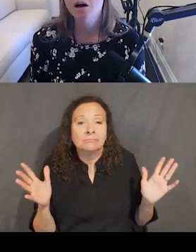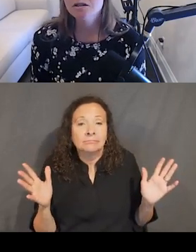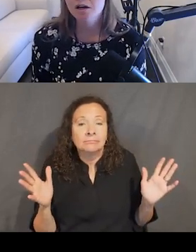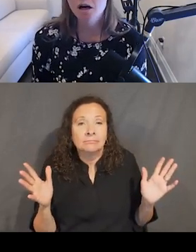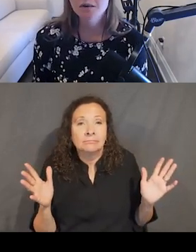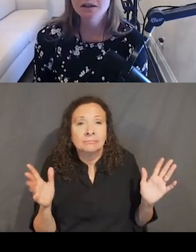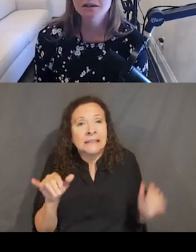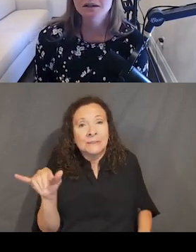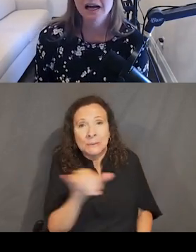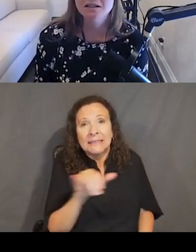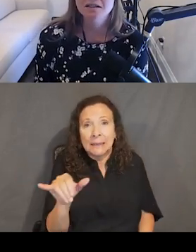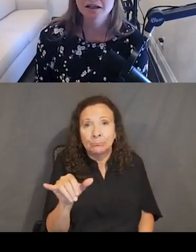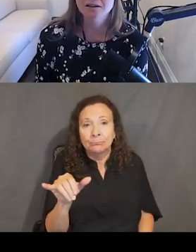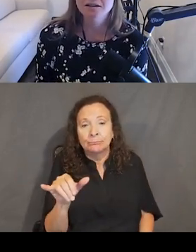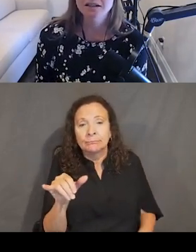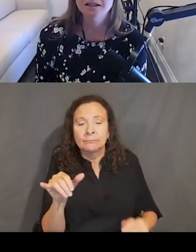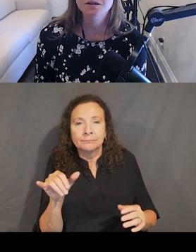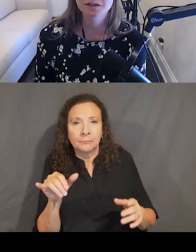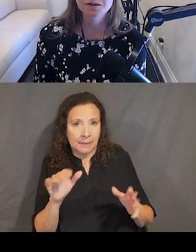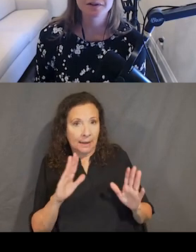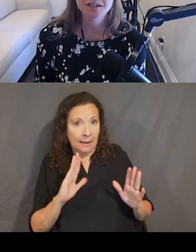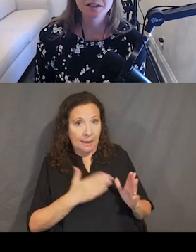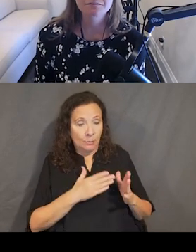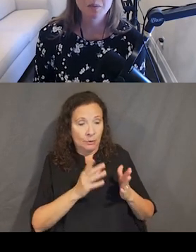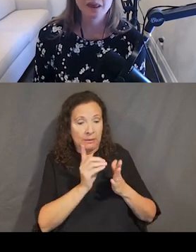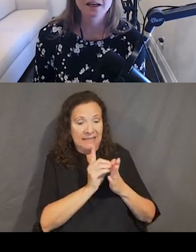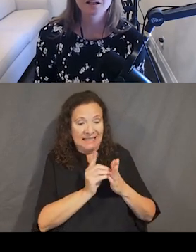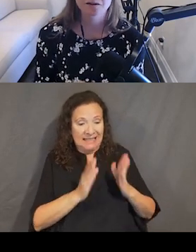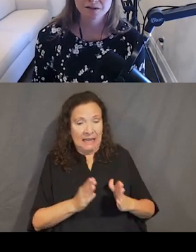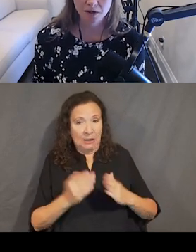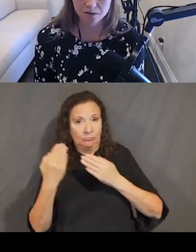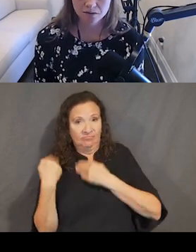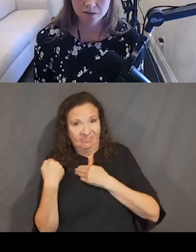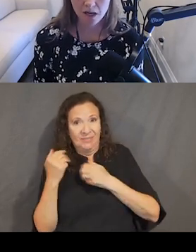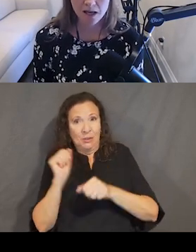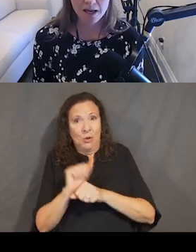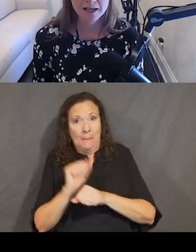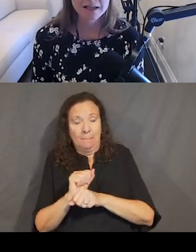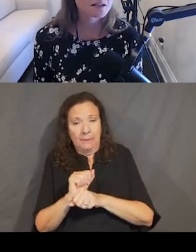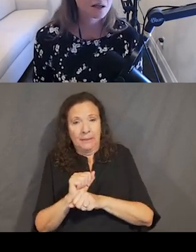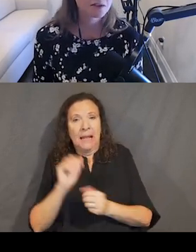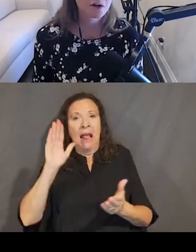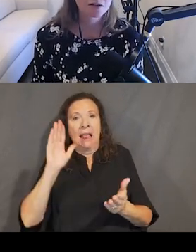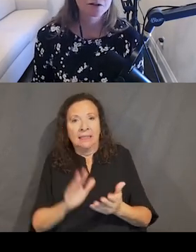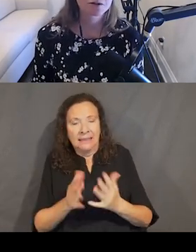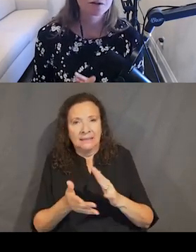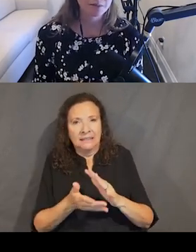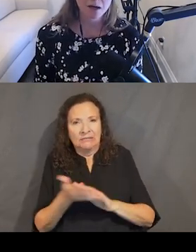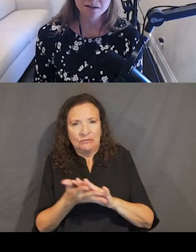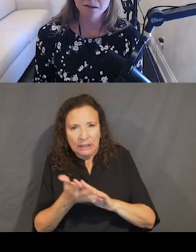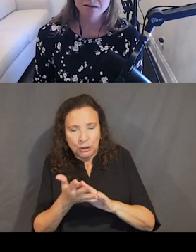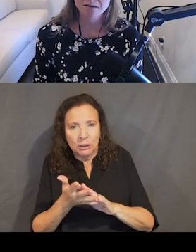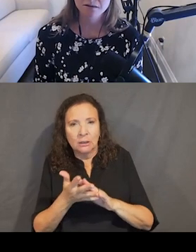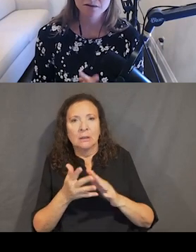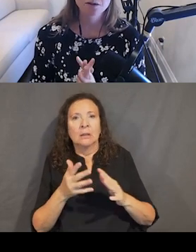Our job as designers is to reduce friction and increase flow. And any time that you cause your user